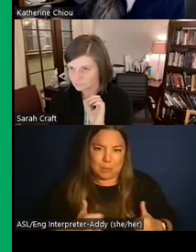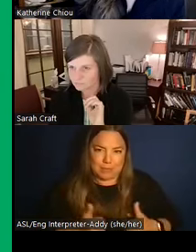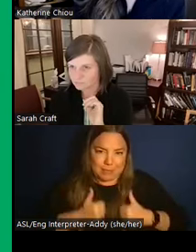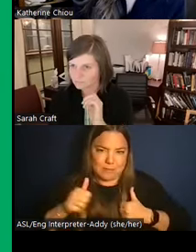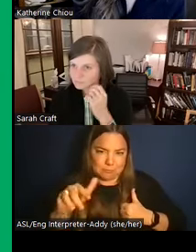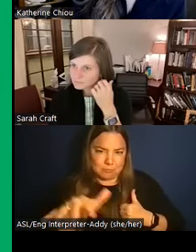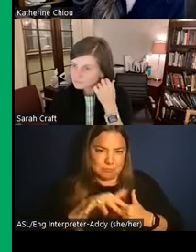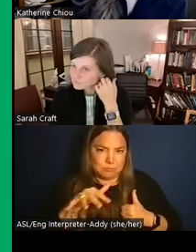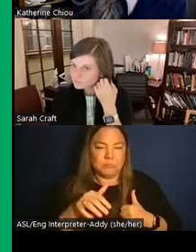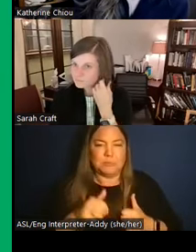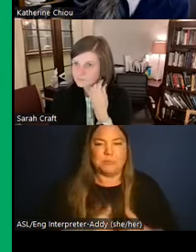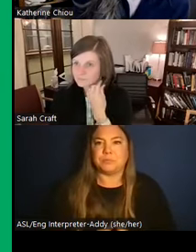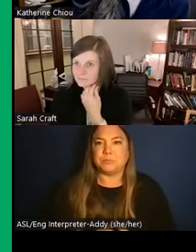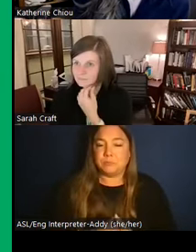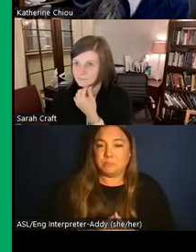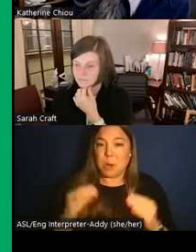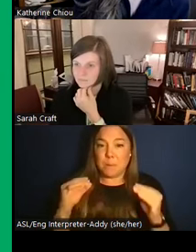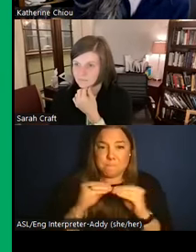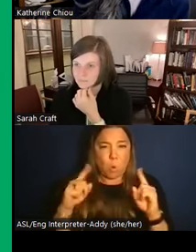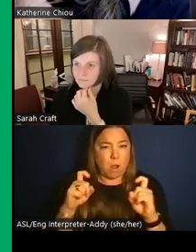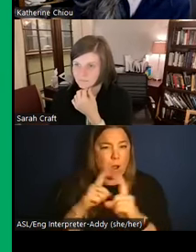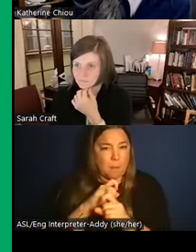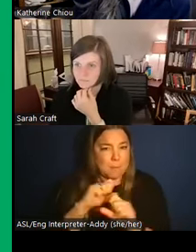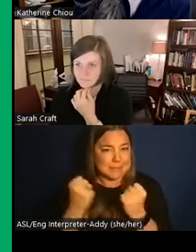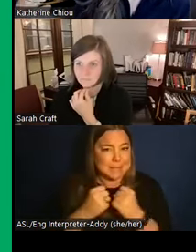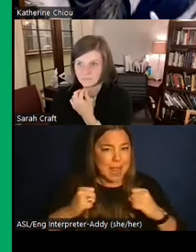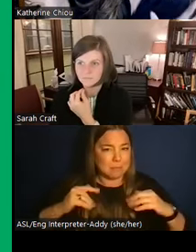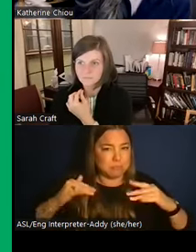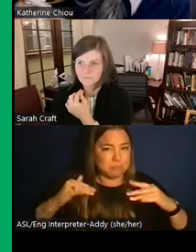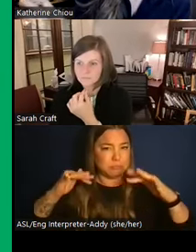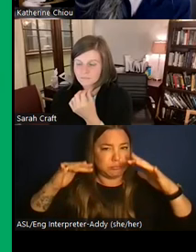rise of a lot of complex societies from millennia ago.